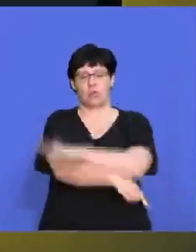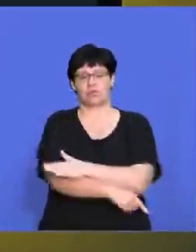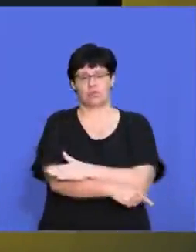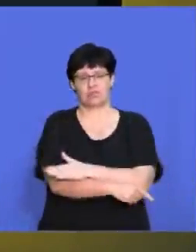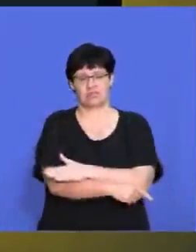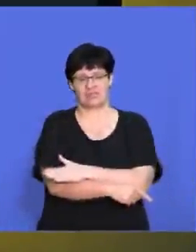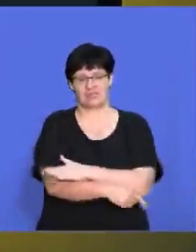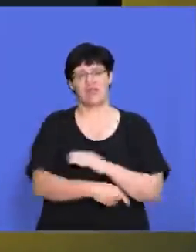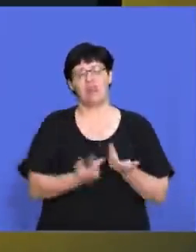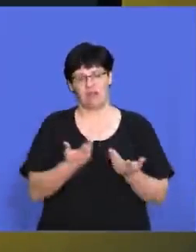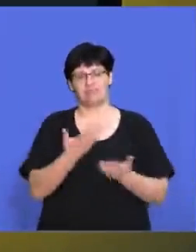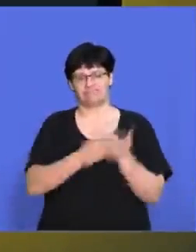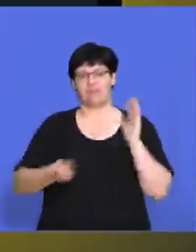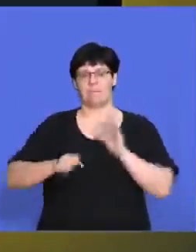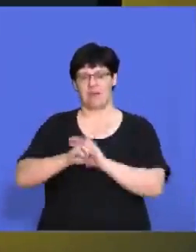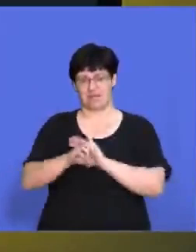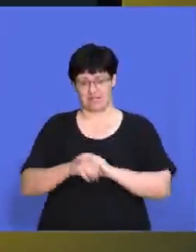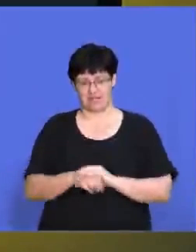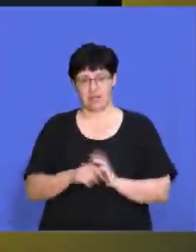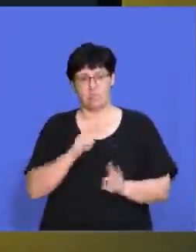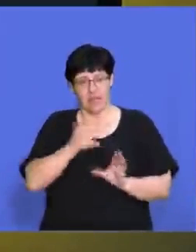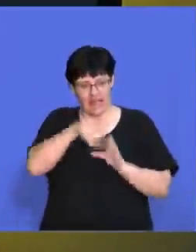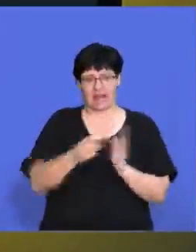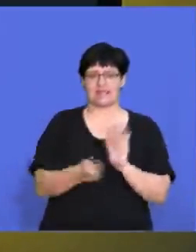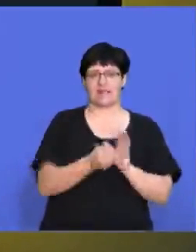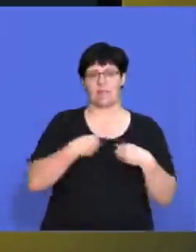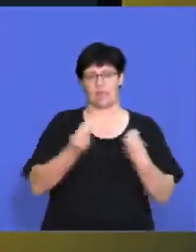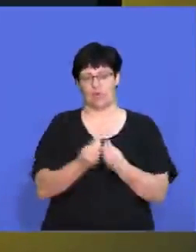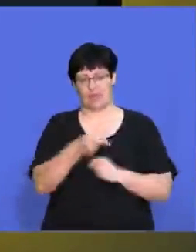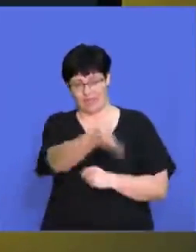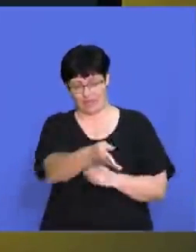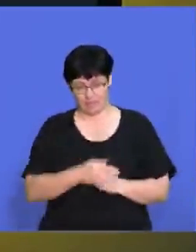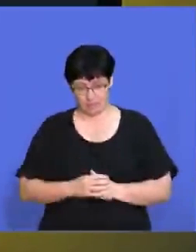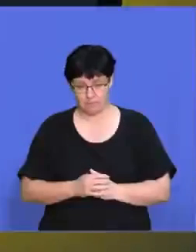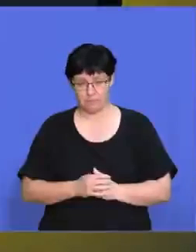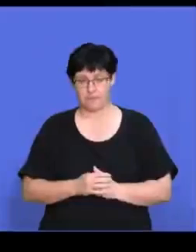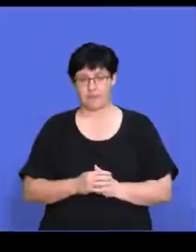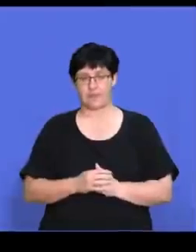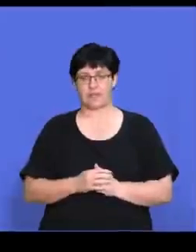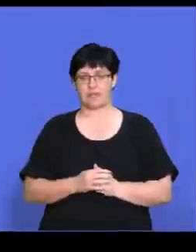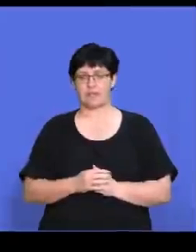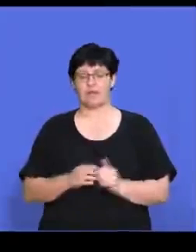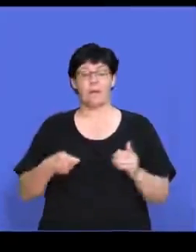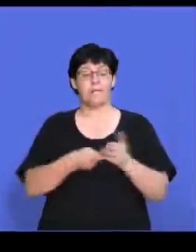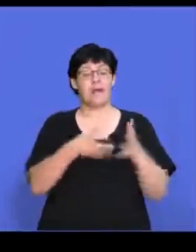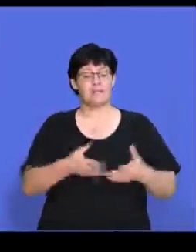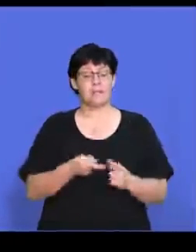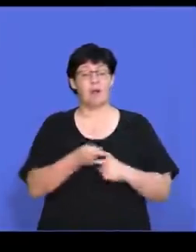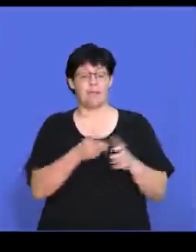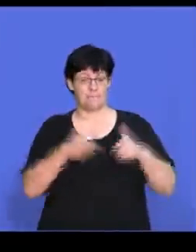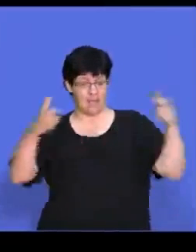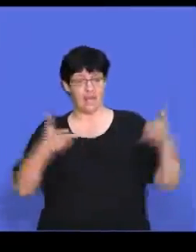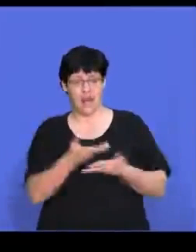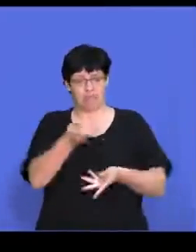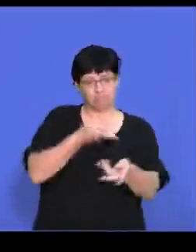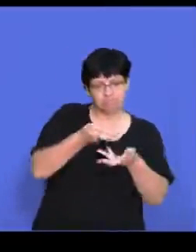part of the market that you could be selling your products to. Buyers buying in bulk can bargain for prices